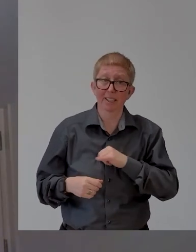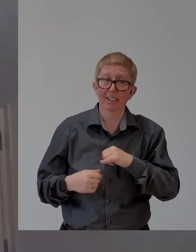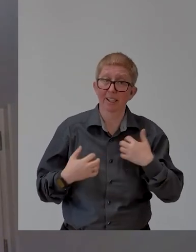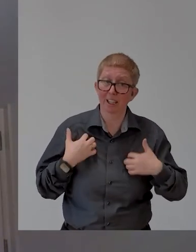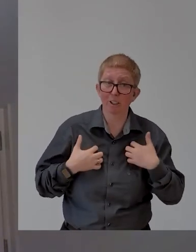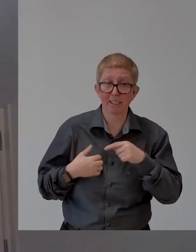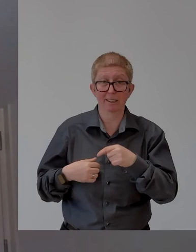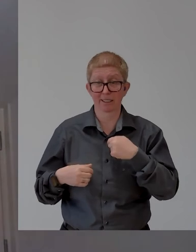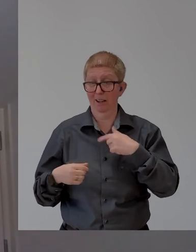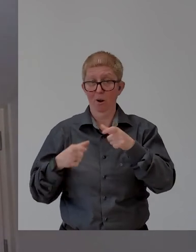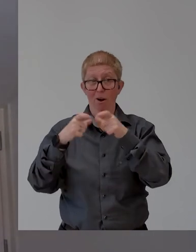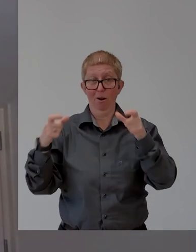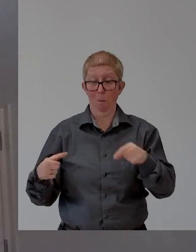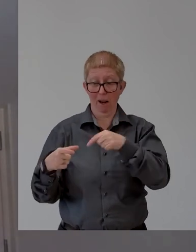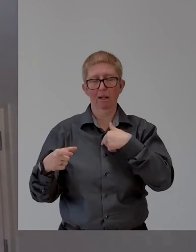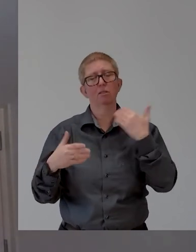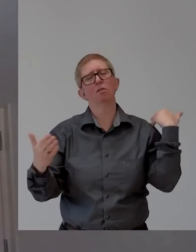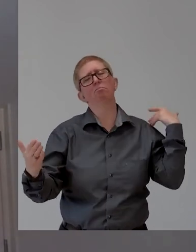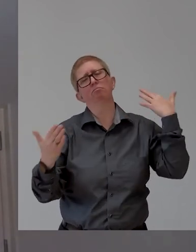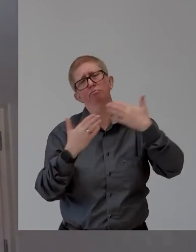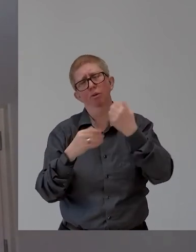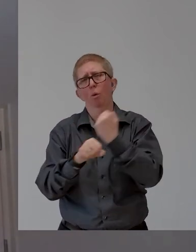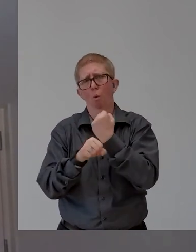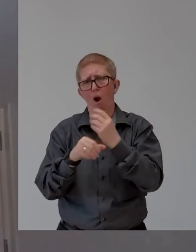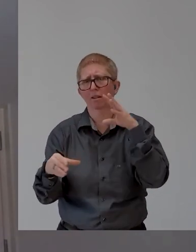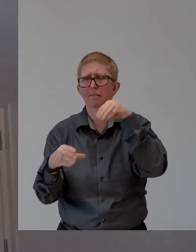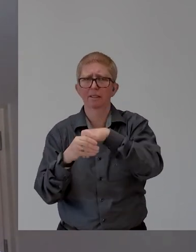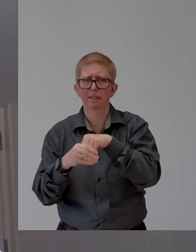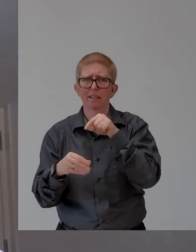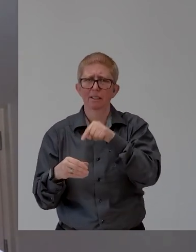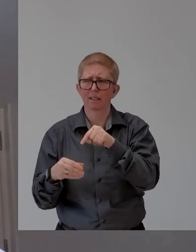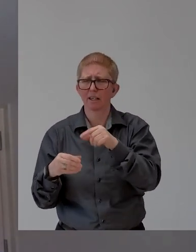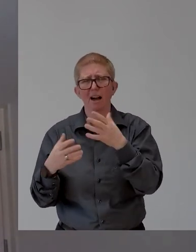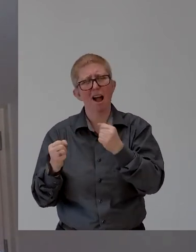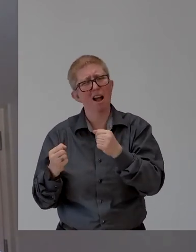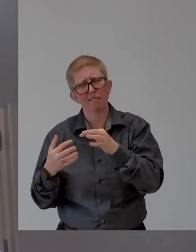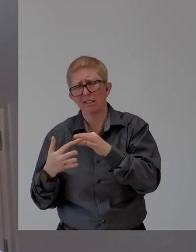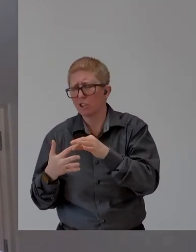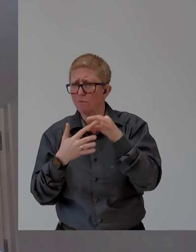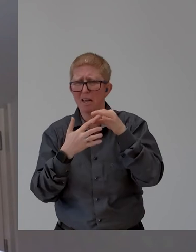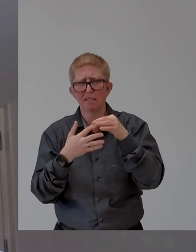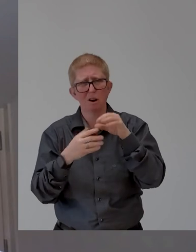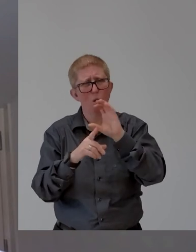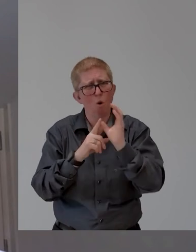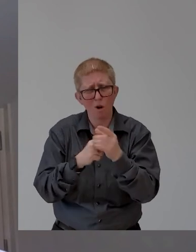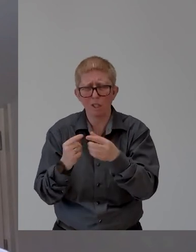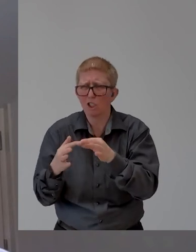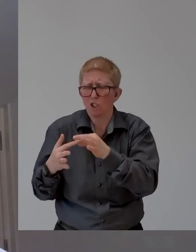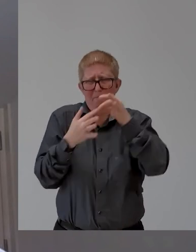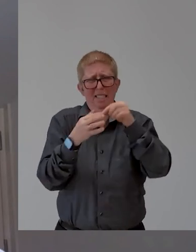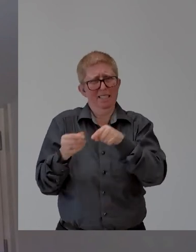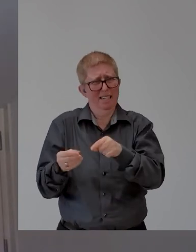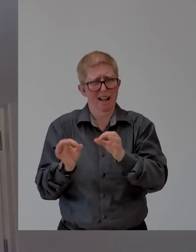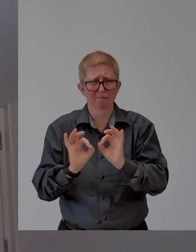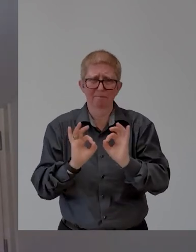uh, we, we have quite a unique culture and, um, you know, first and foremost, um, you know,